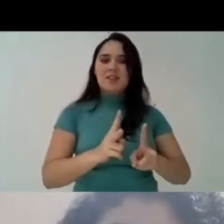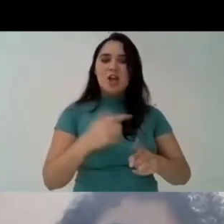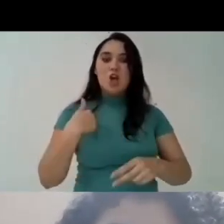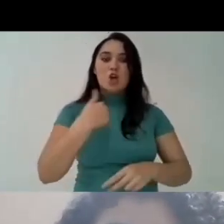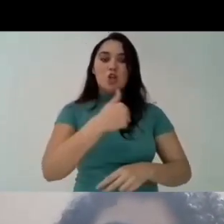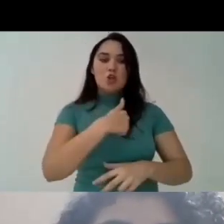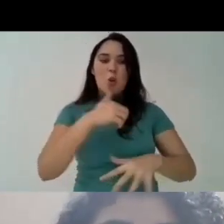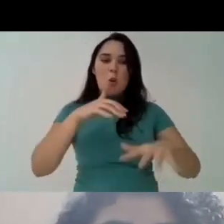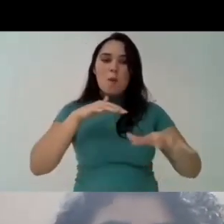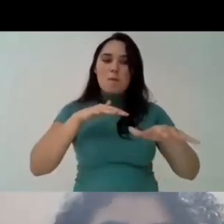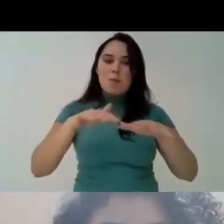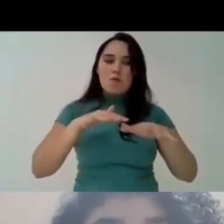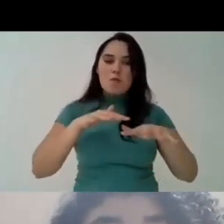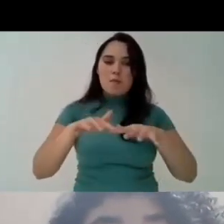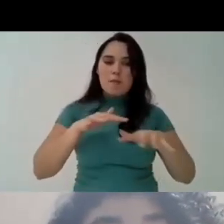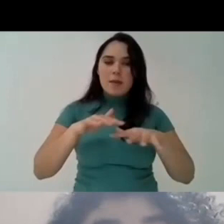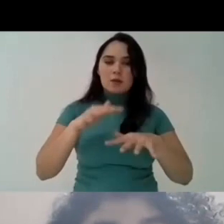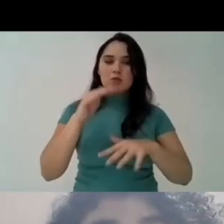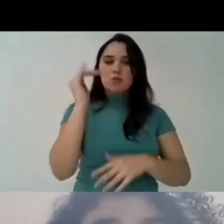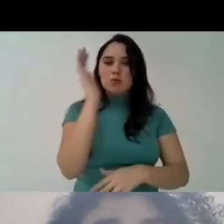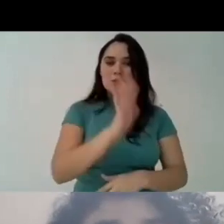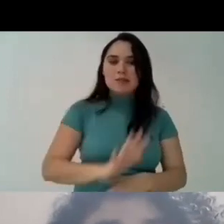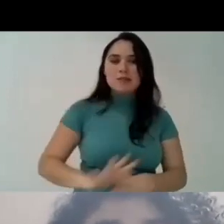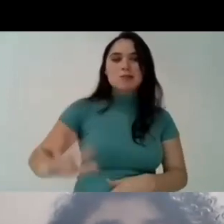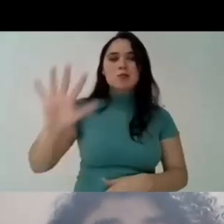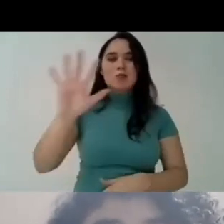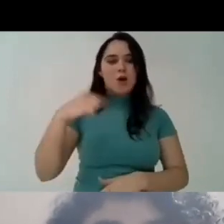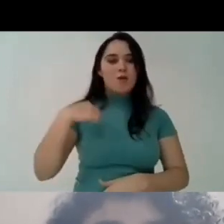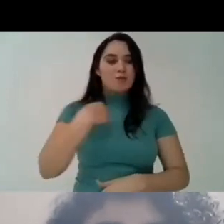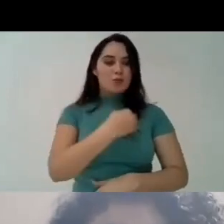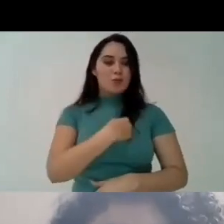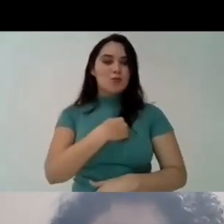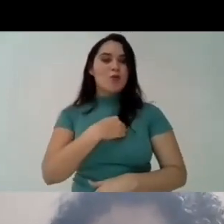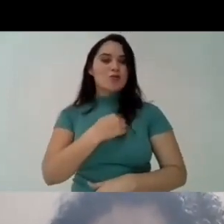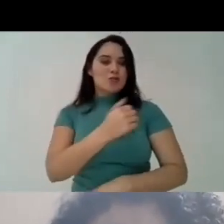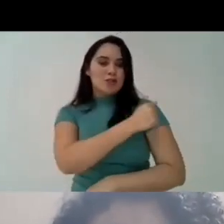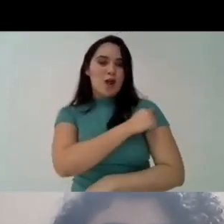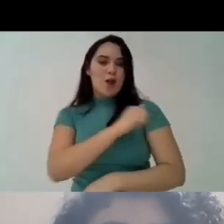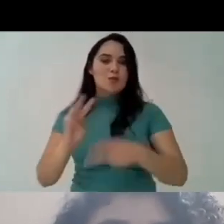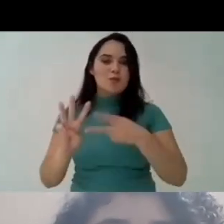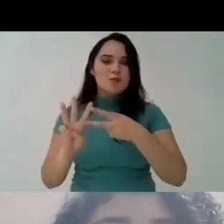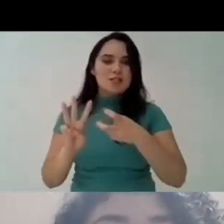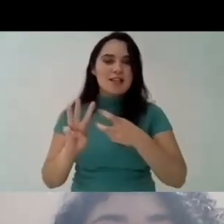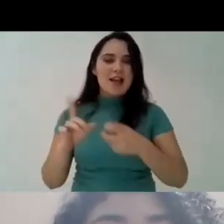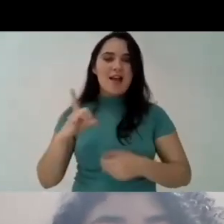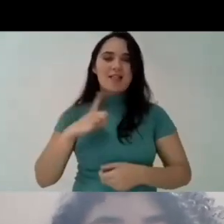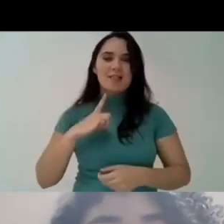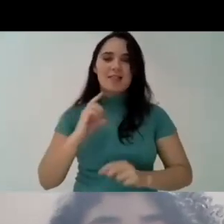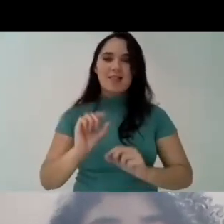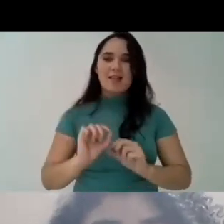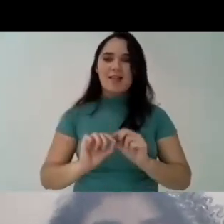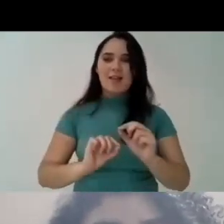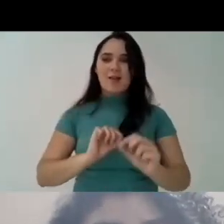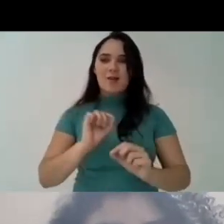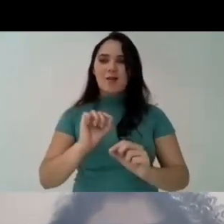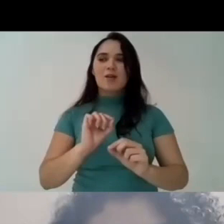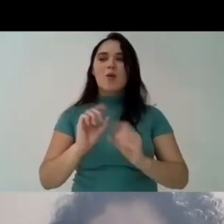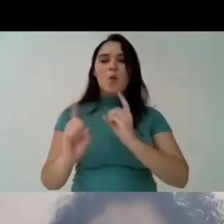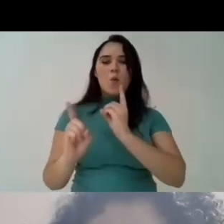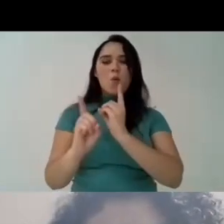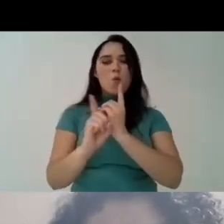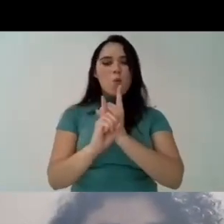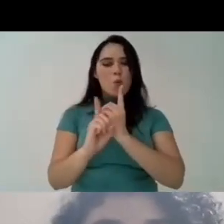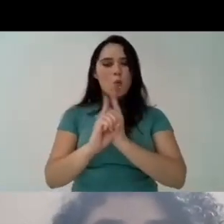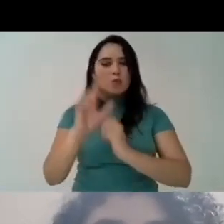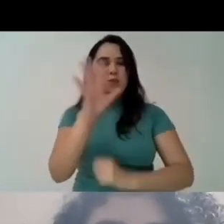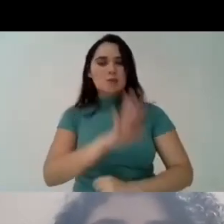ourselves national nationally we went to brazilia uh to to to demonstrate our